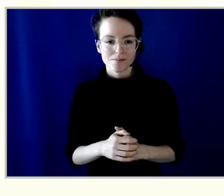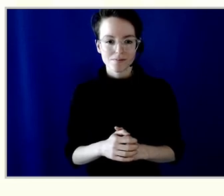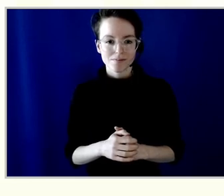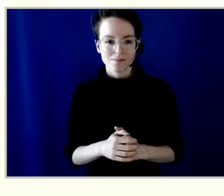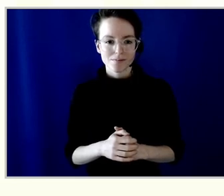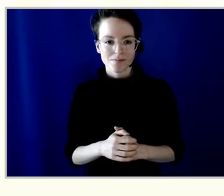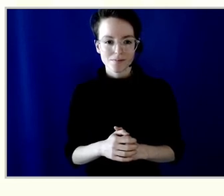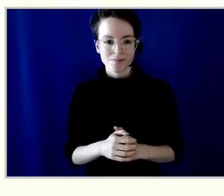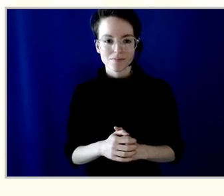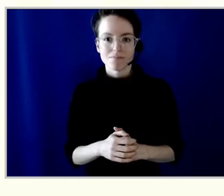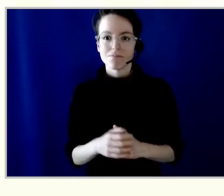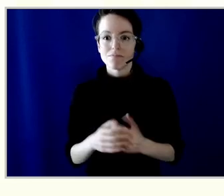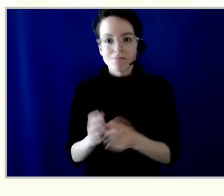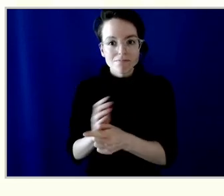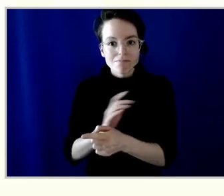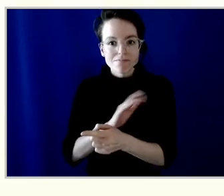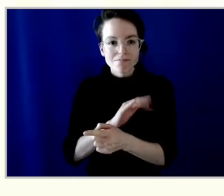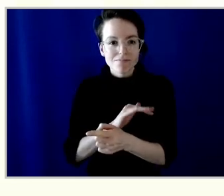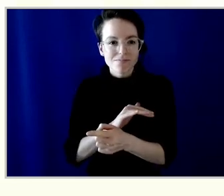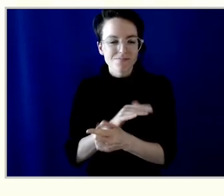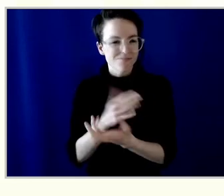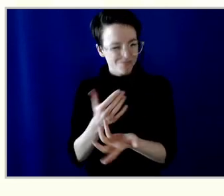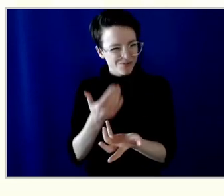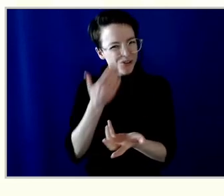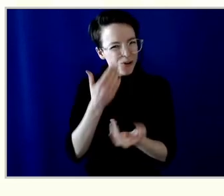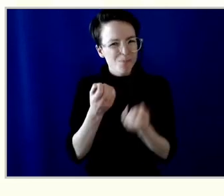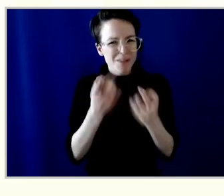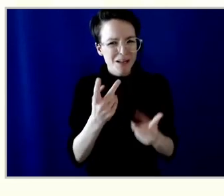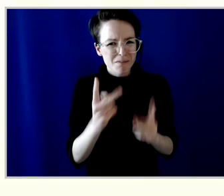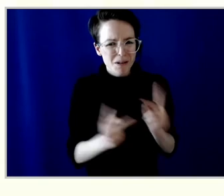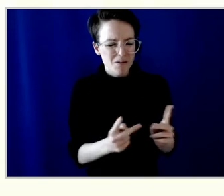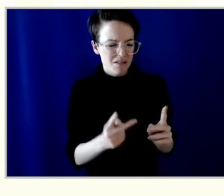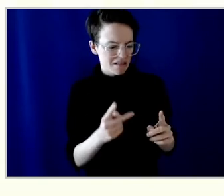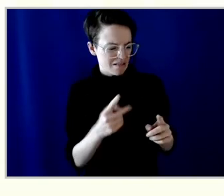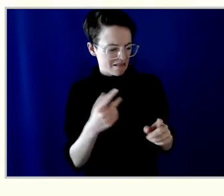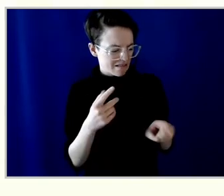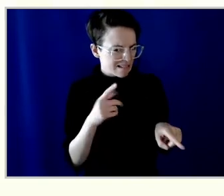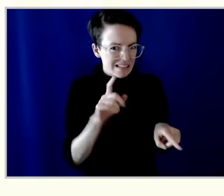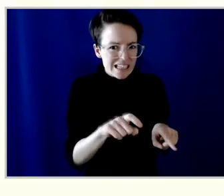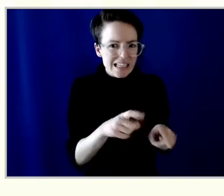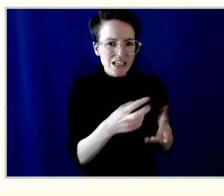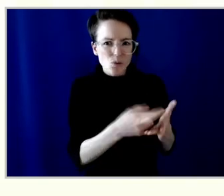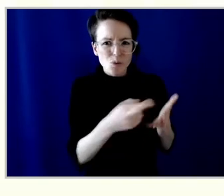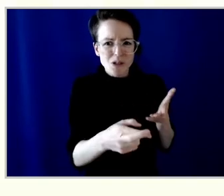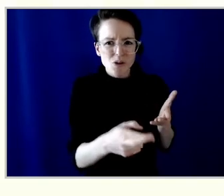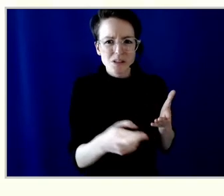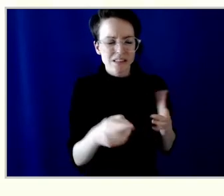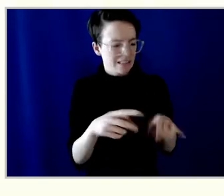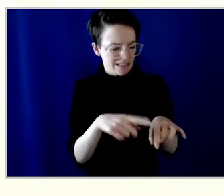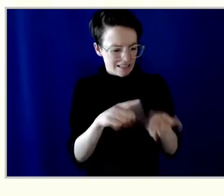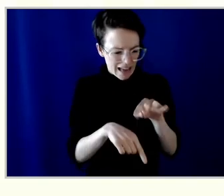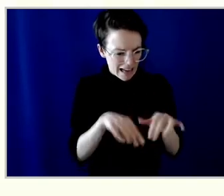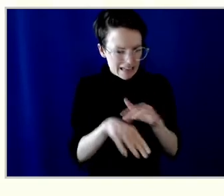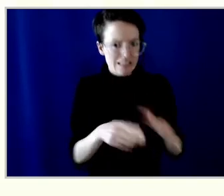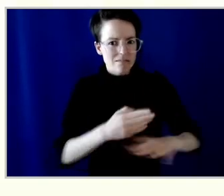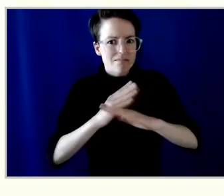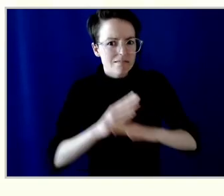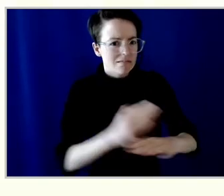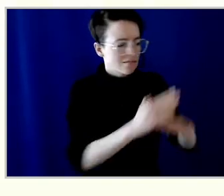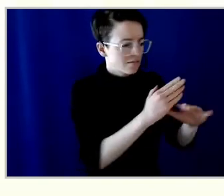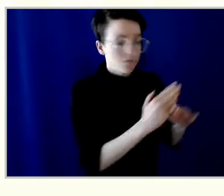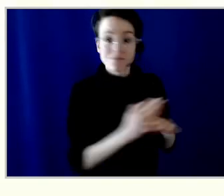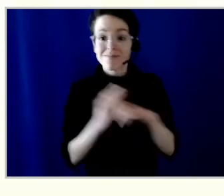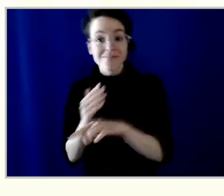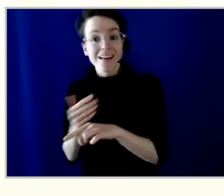There are a lot of resources that are needed by folks that can't access them in other ways so we help our members access basic financial